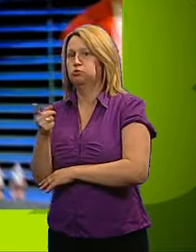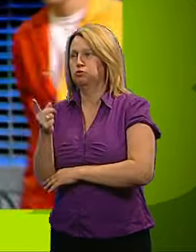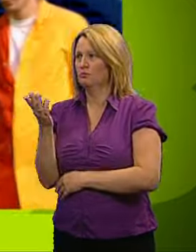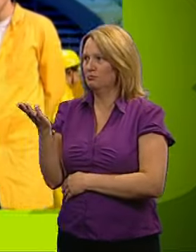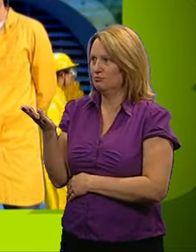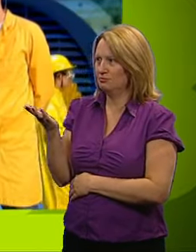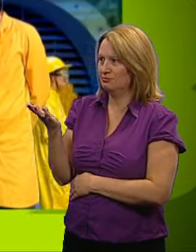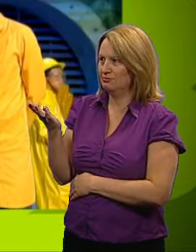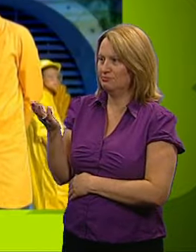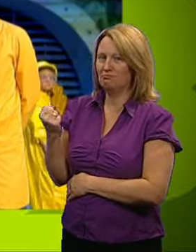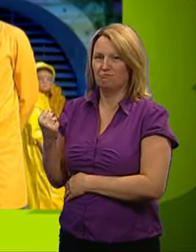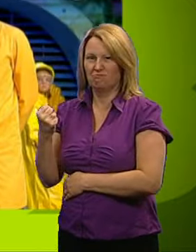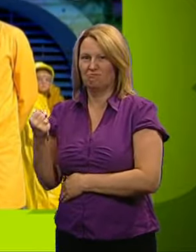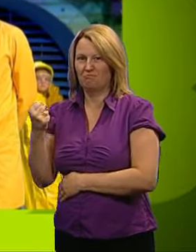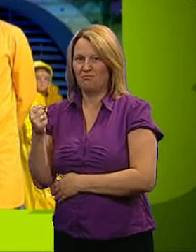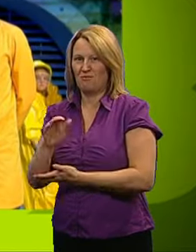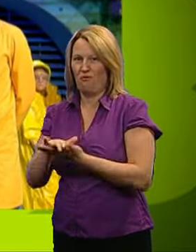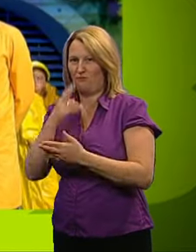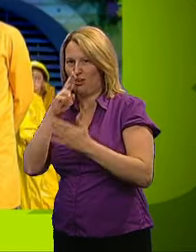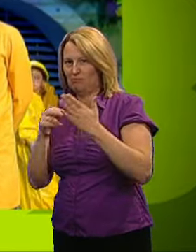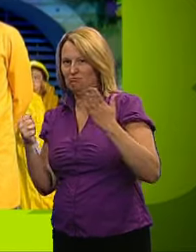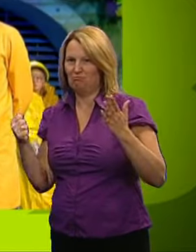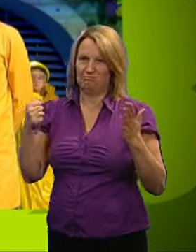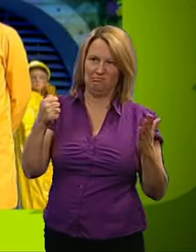use the old-fashioned boxing glove. Let me demonstrate.